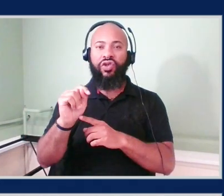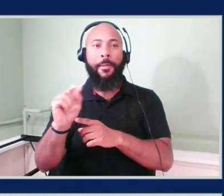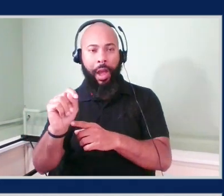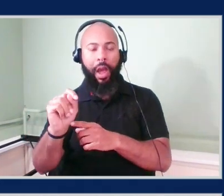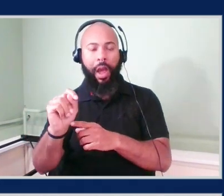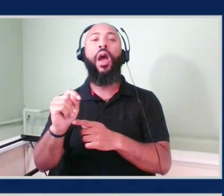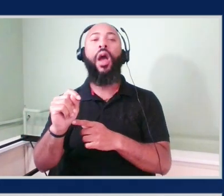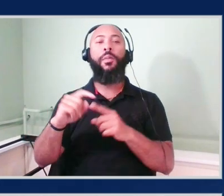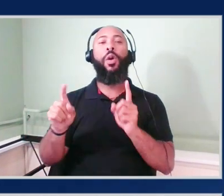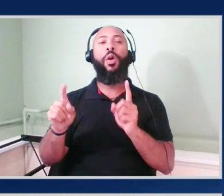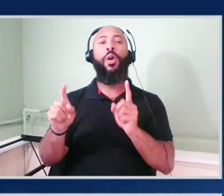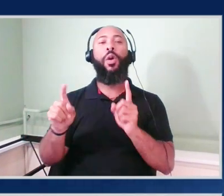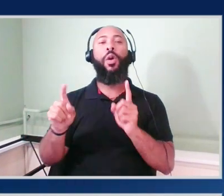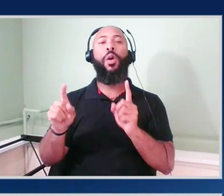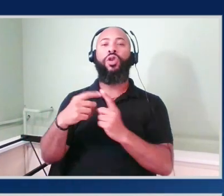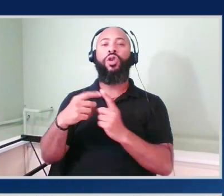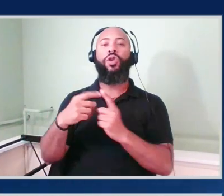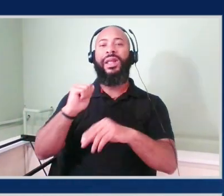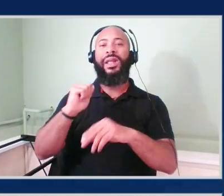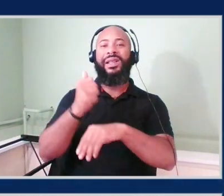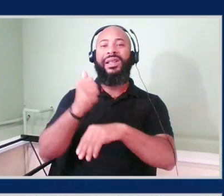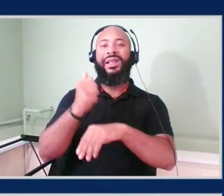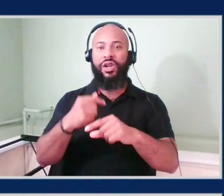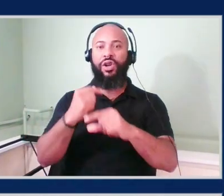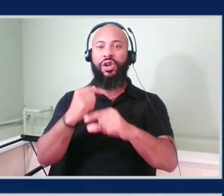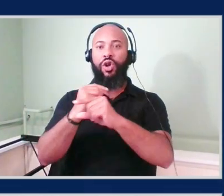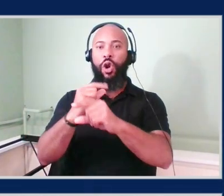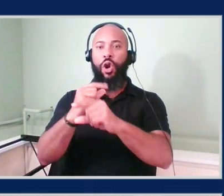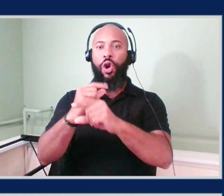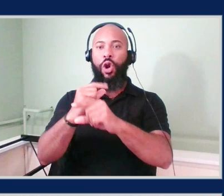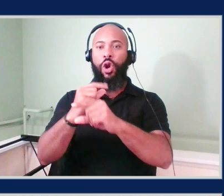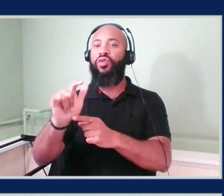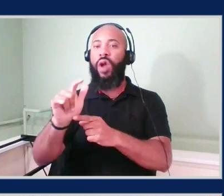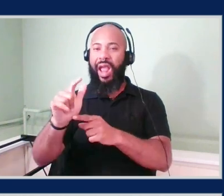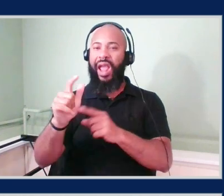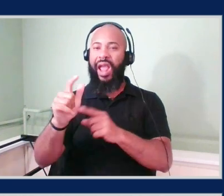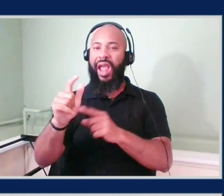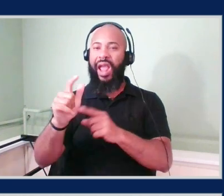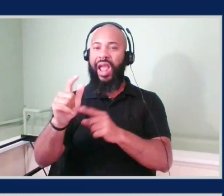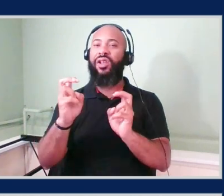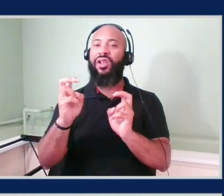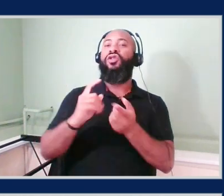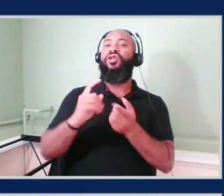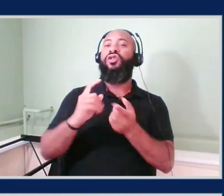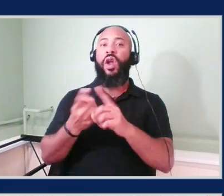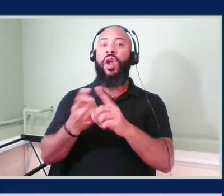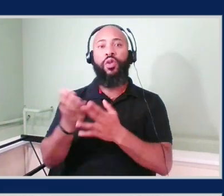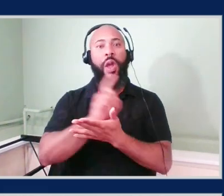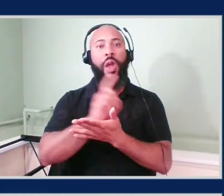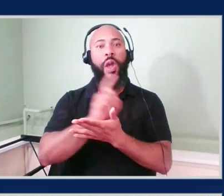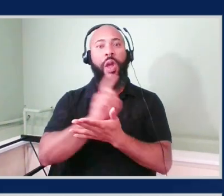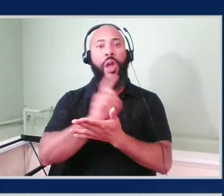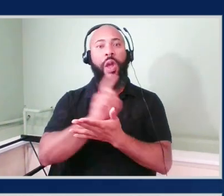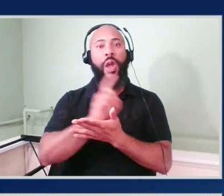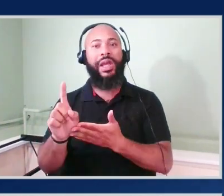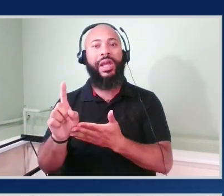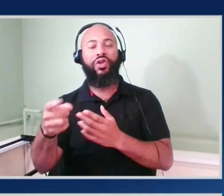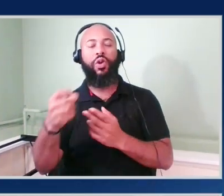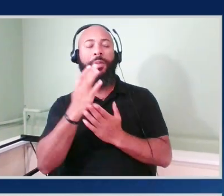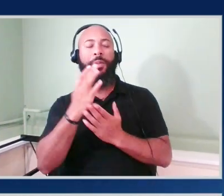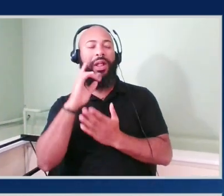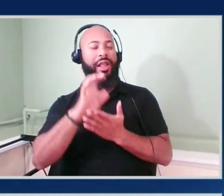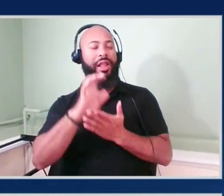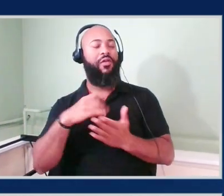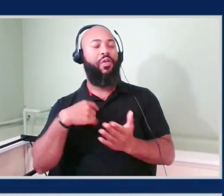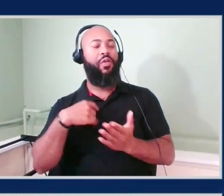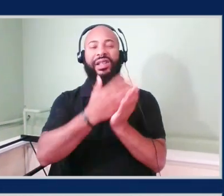doesn't become a financial friend throughout the week. Yes. So be sure to catch that throughout the week. I believe we got segment today and tomorrow. tomorrow. maybe